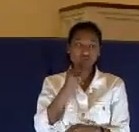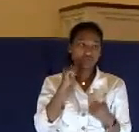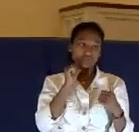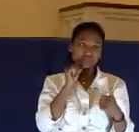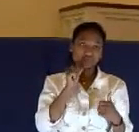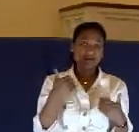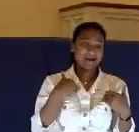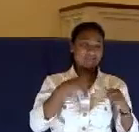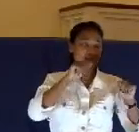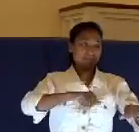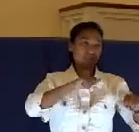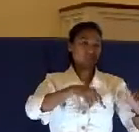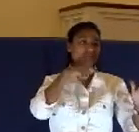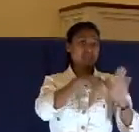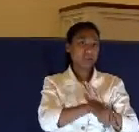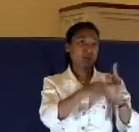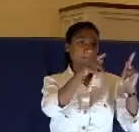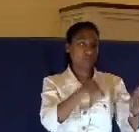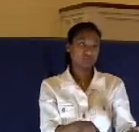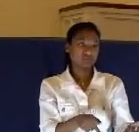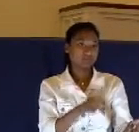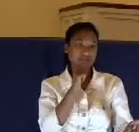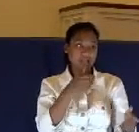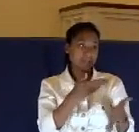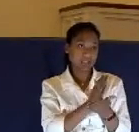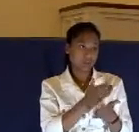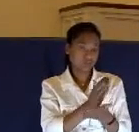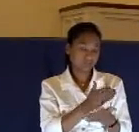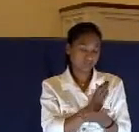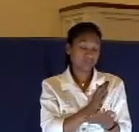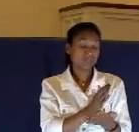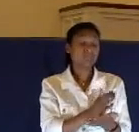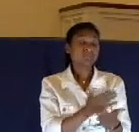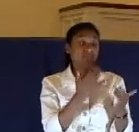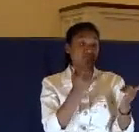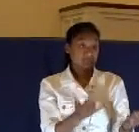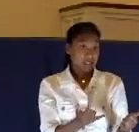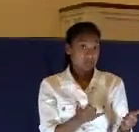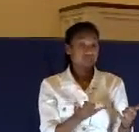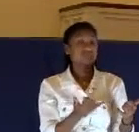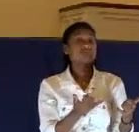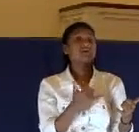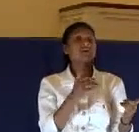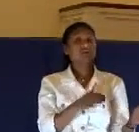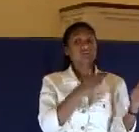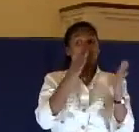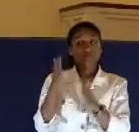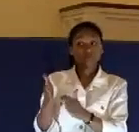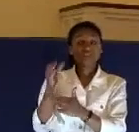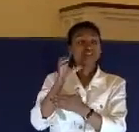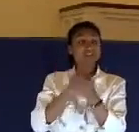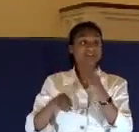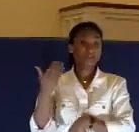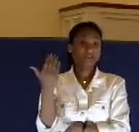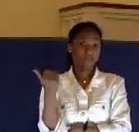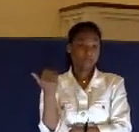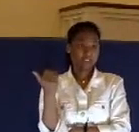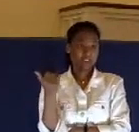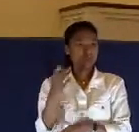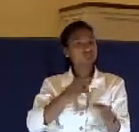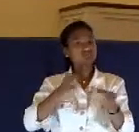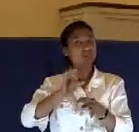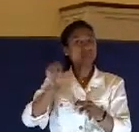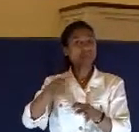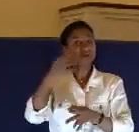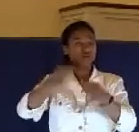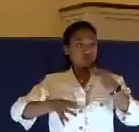punishment ability or authority. And so in chapter 15, it describes the other trial. We